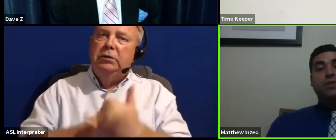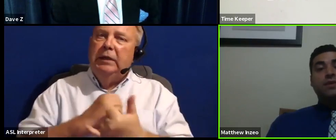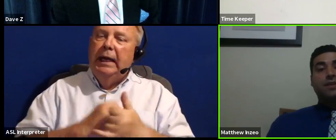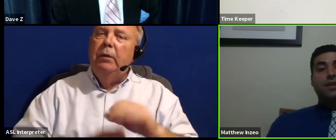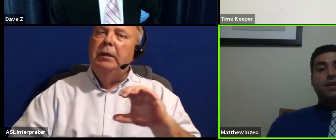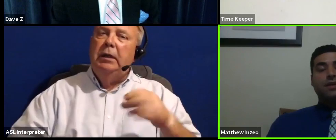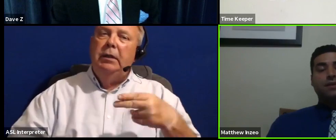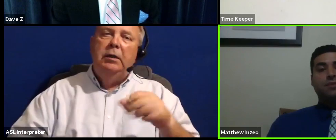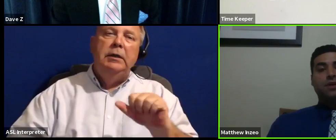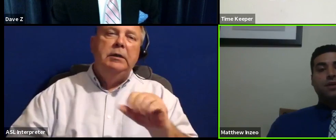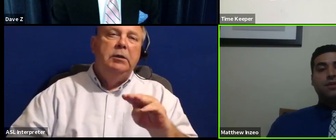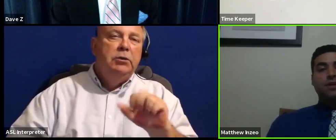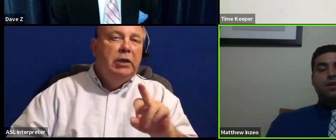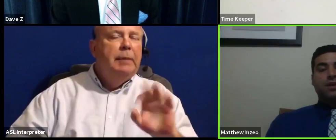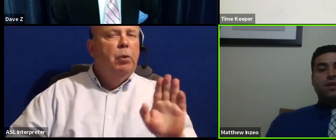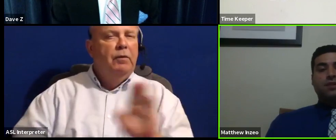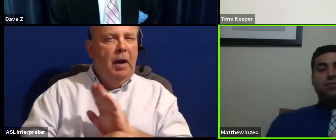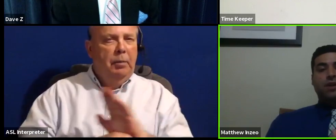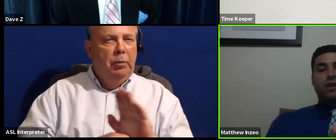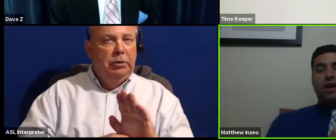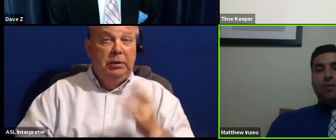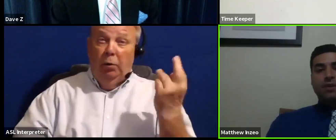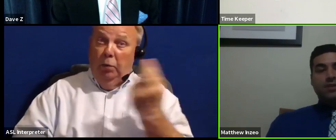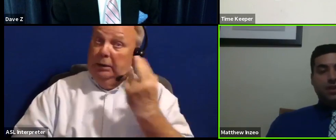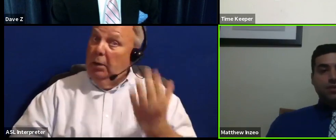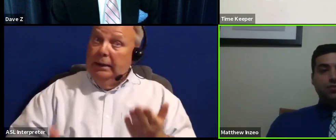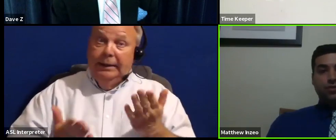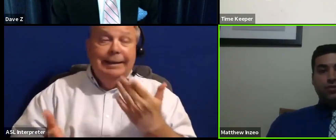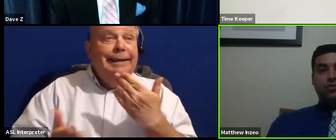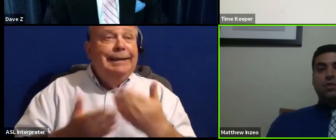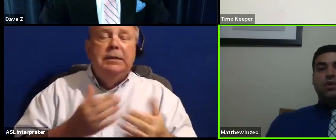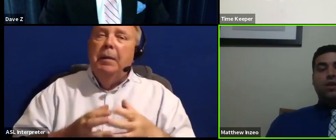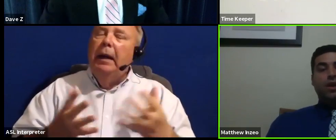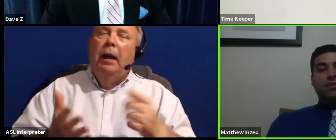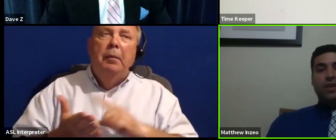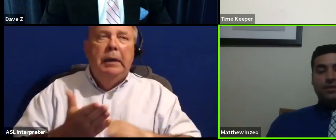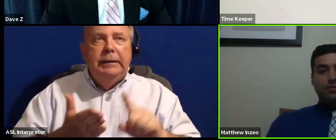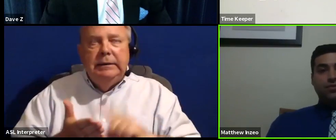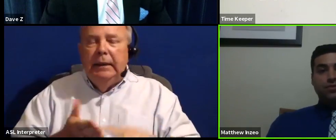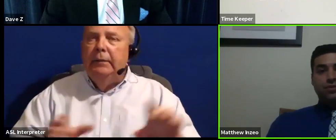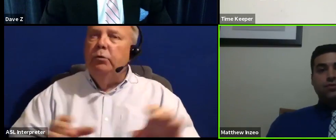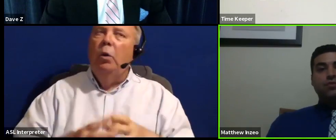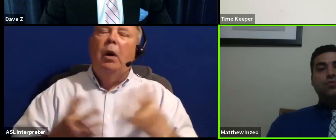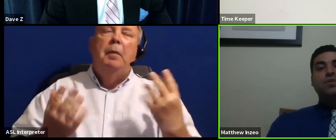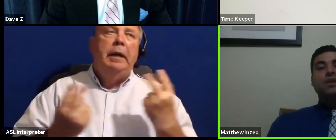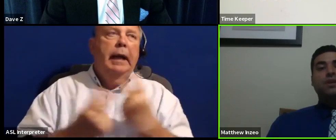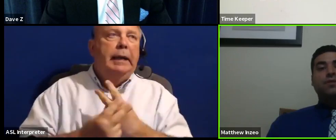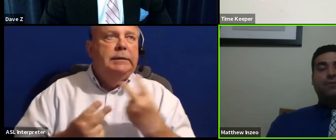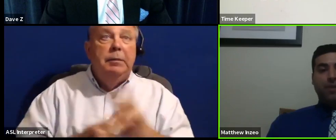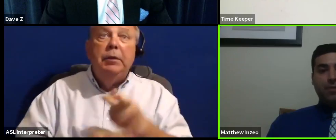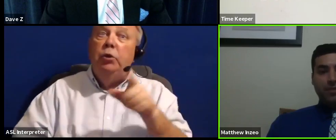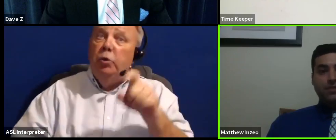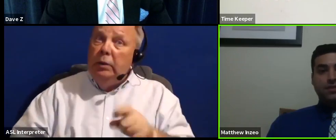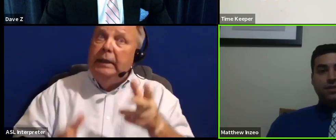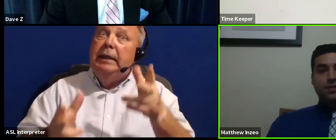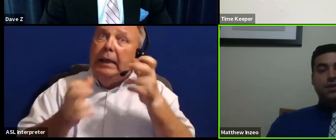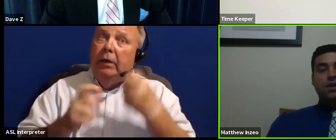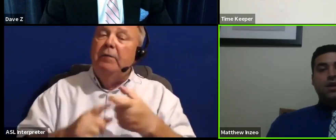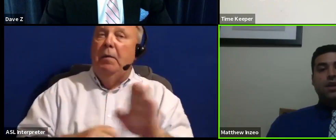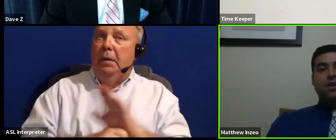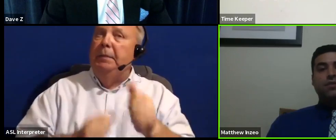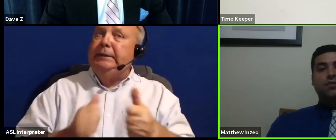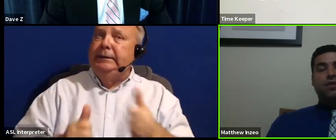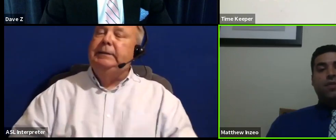The reason why I say that is because it doesn't matter how many studies you do or how many estimates you do, you need to hear from the businesses.